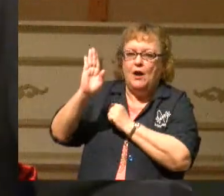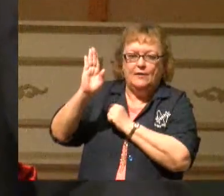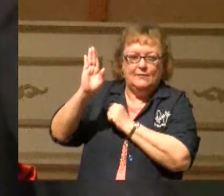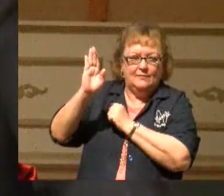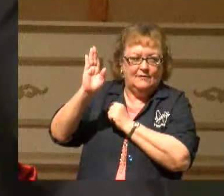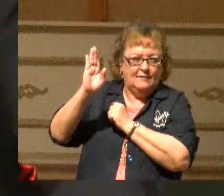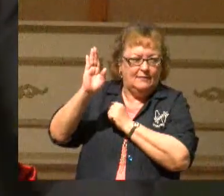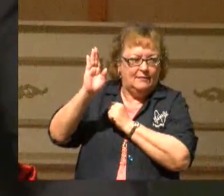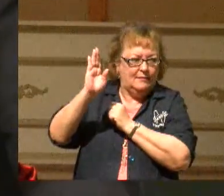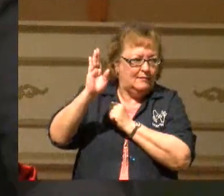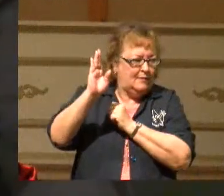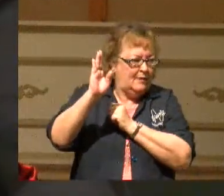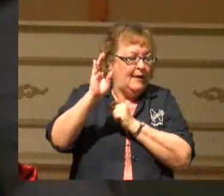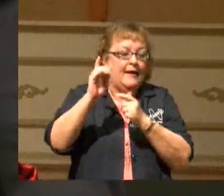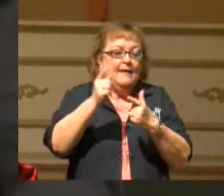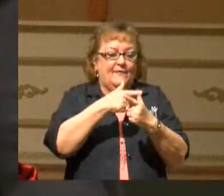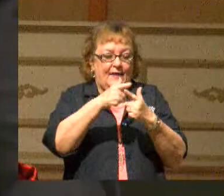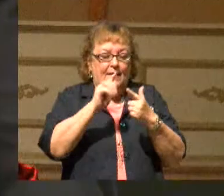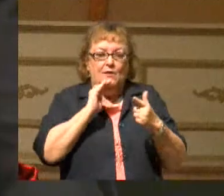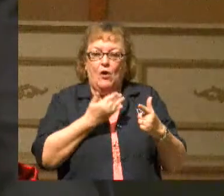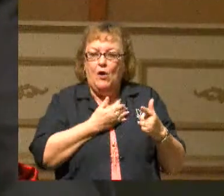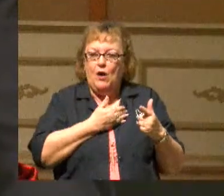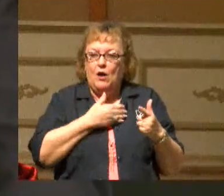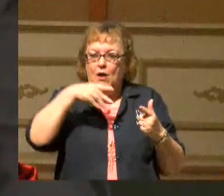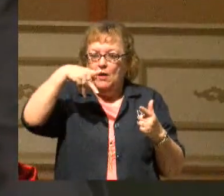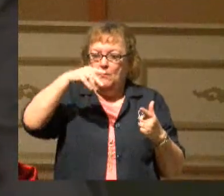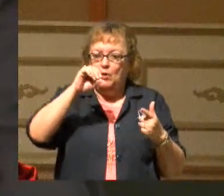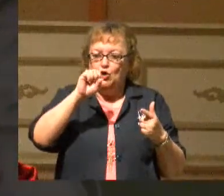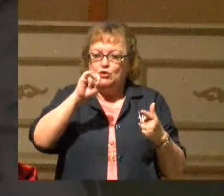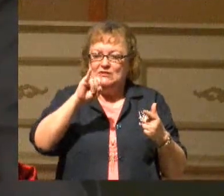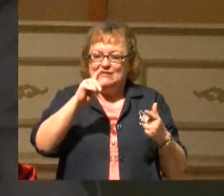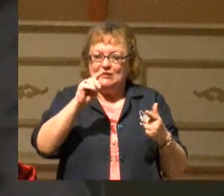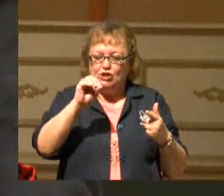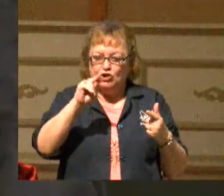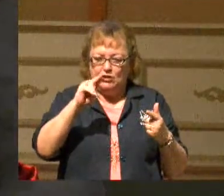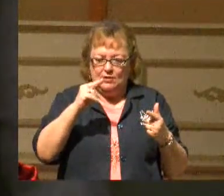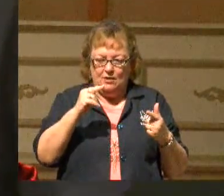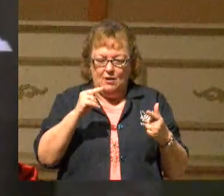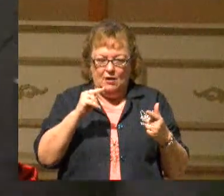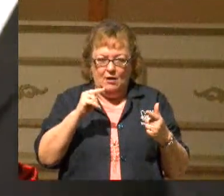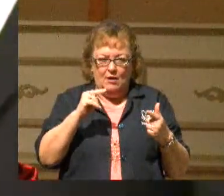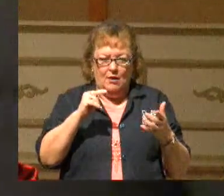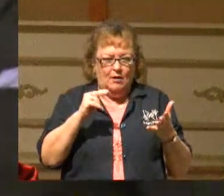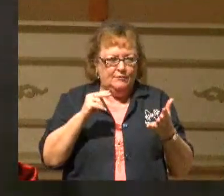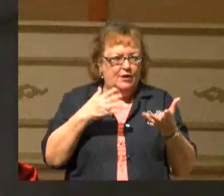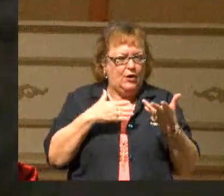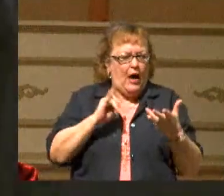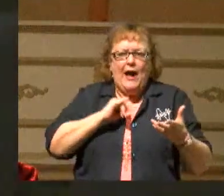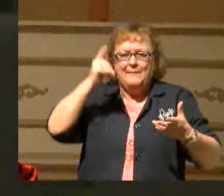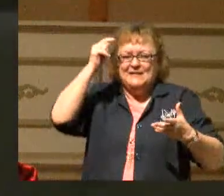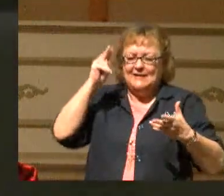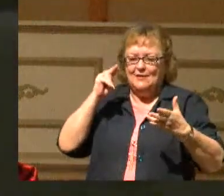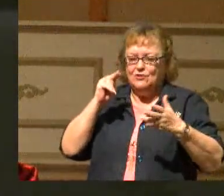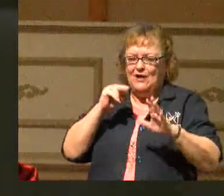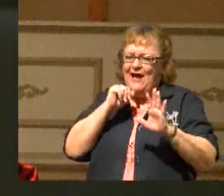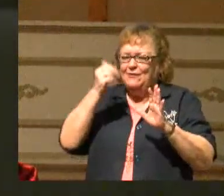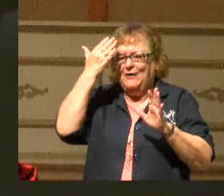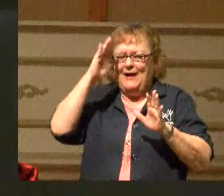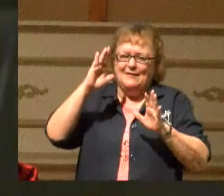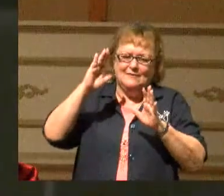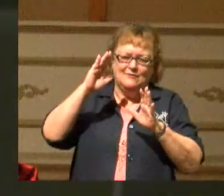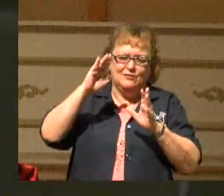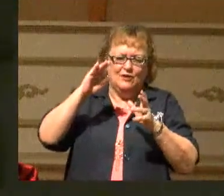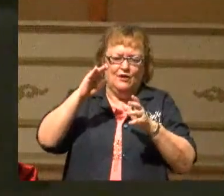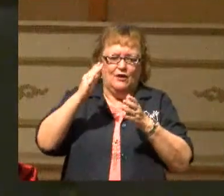And then our position. Our position. I'm a teenager. I don't have to serve God right now.